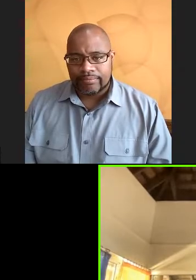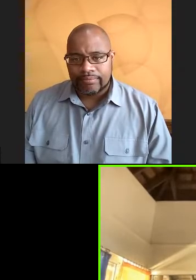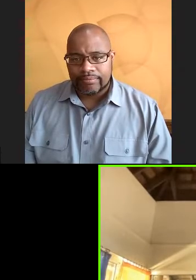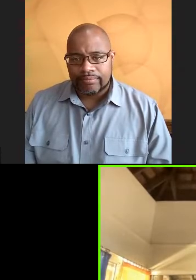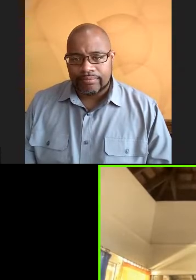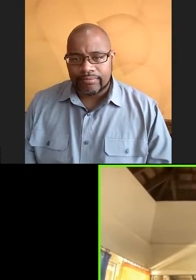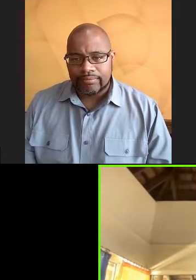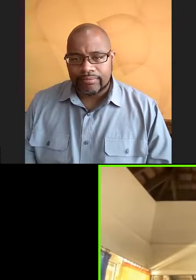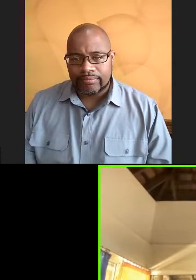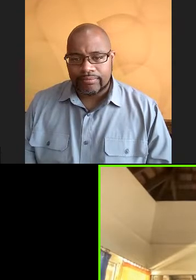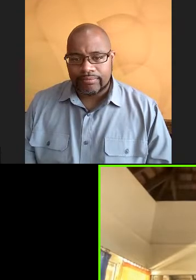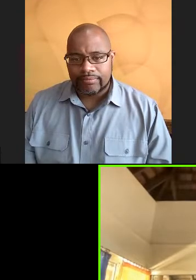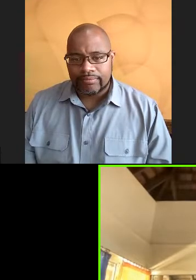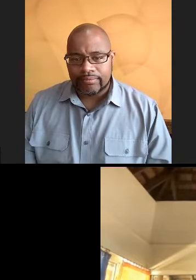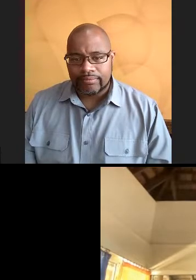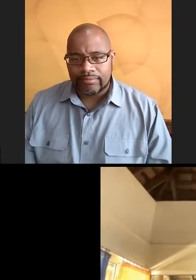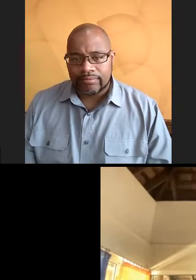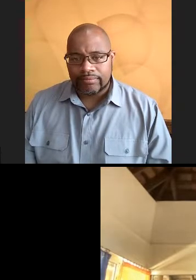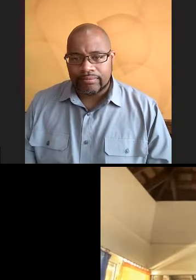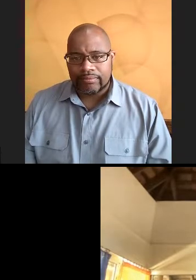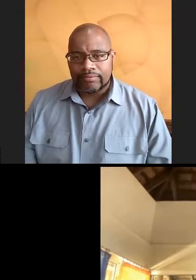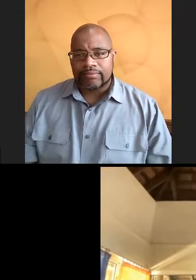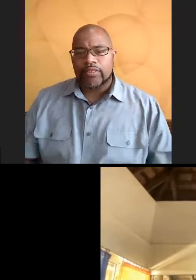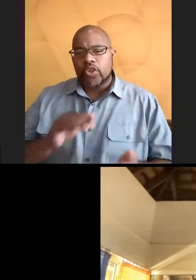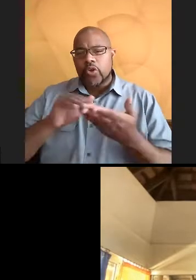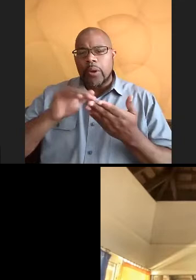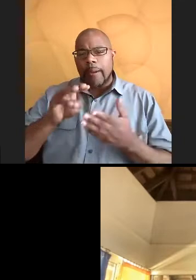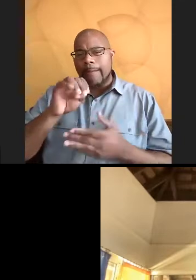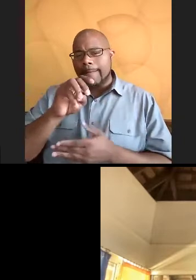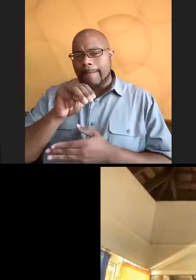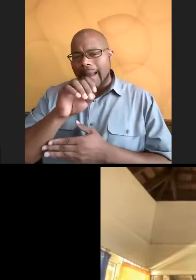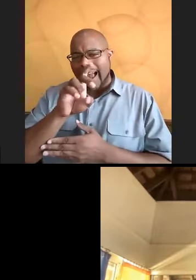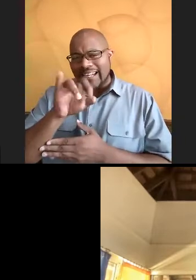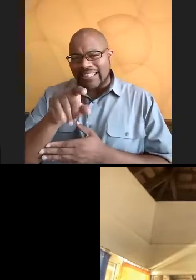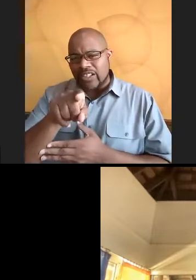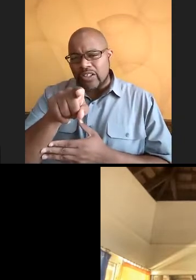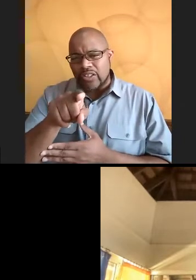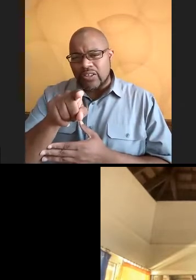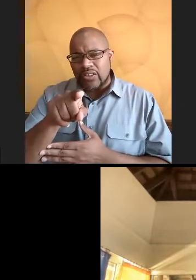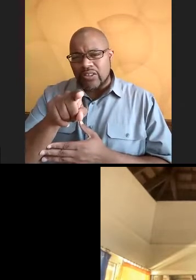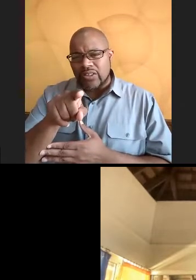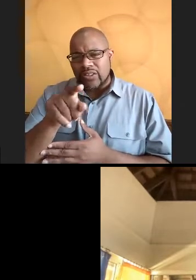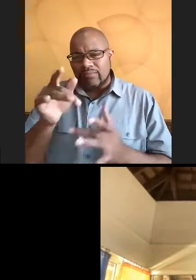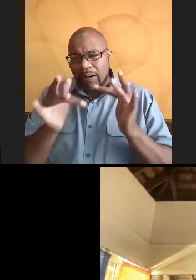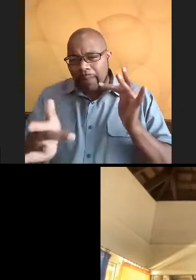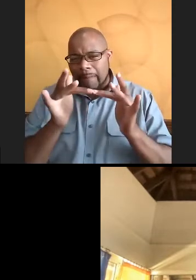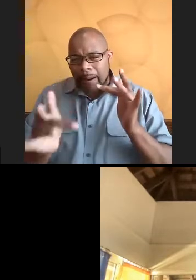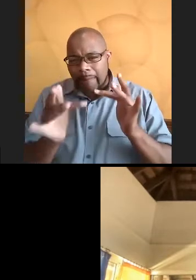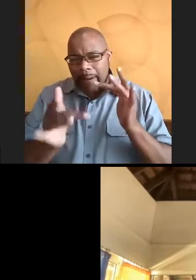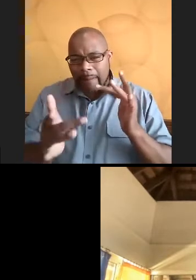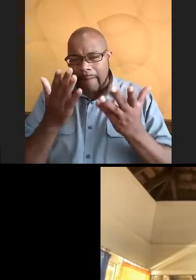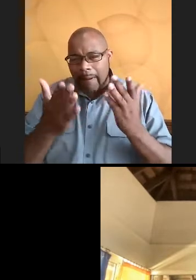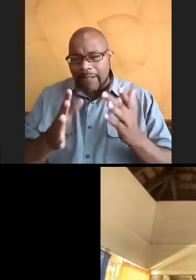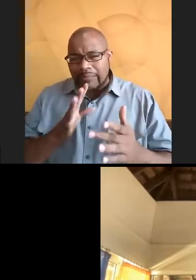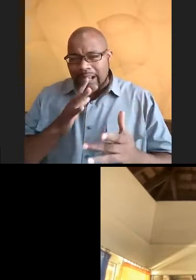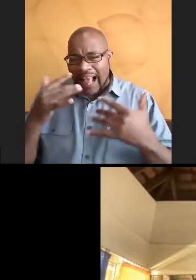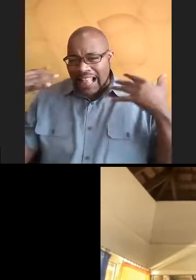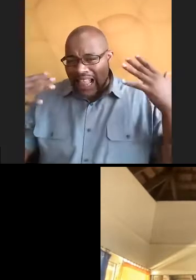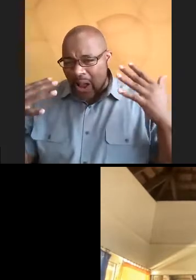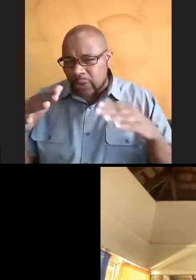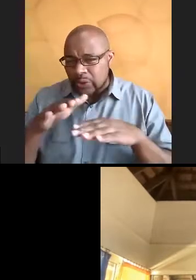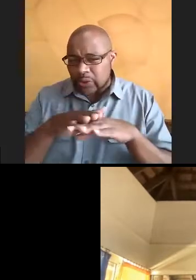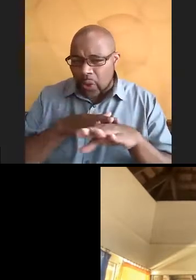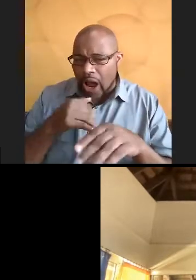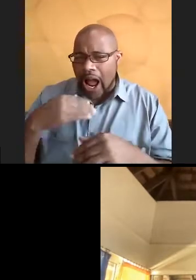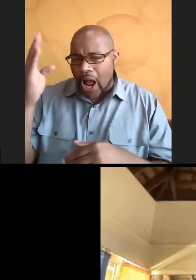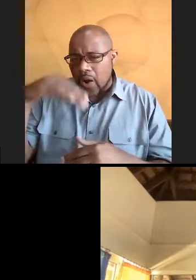Excuse me. Hey, Maddie, you're going out a little bit. So maybe just speak just a little bit slower. I